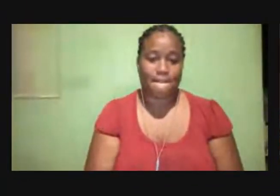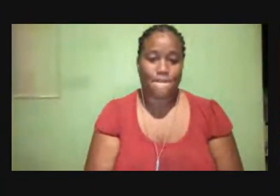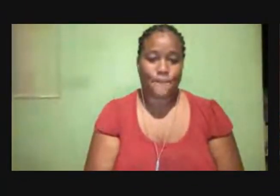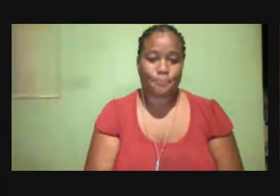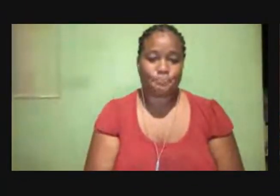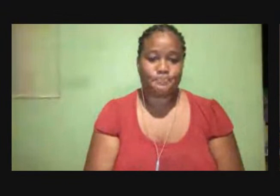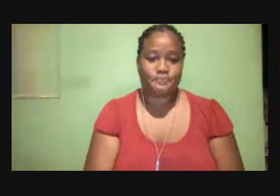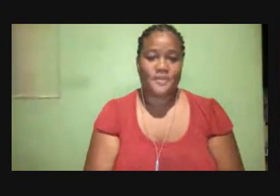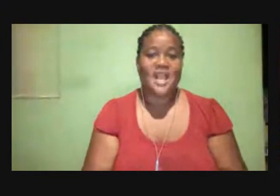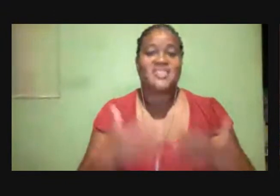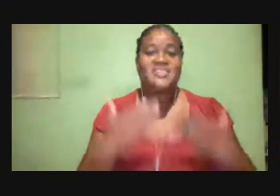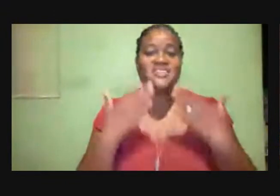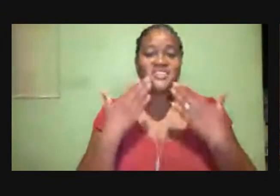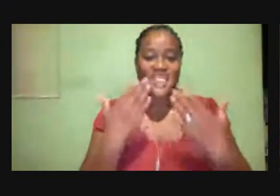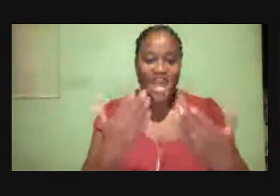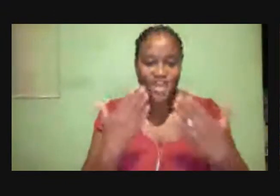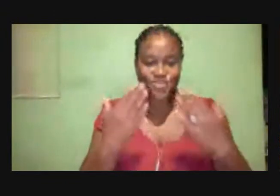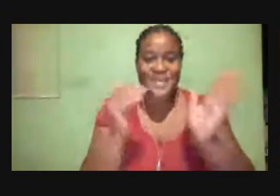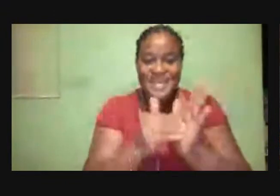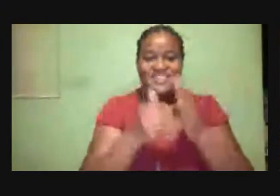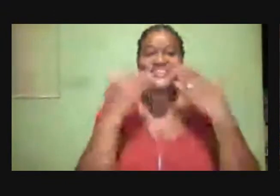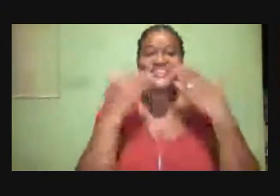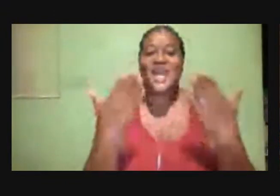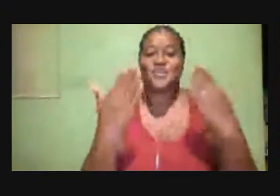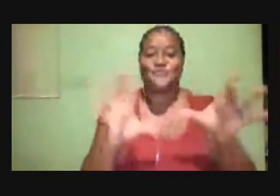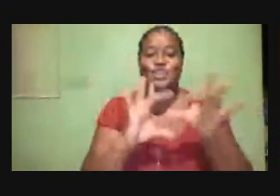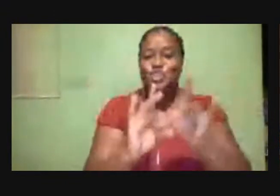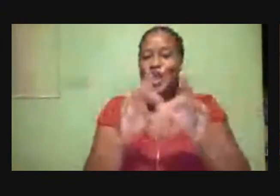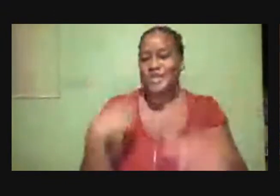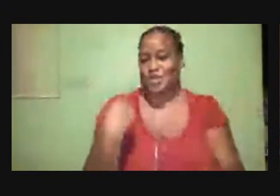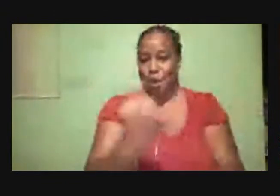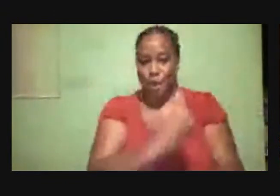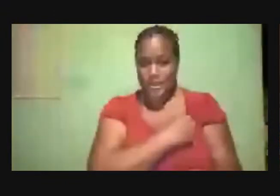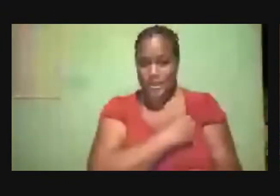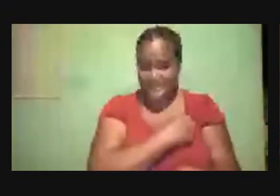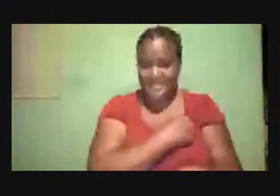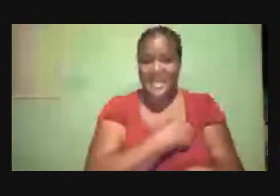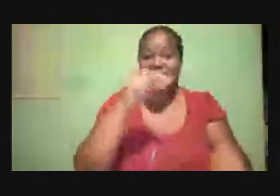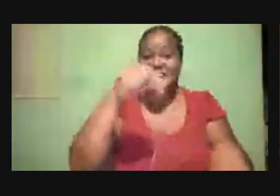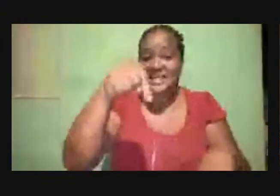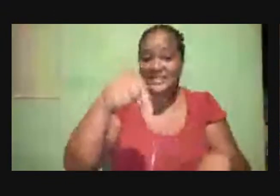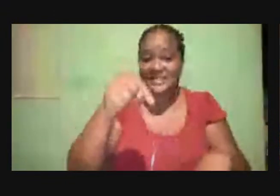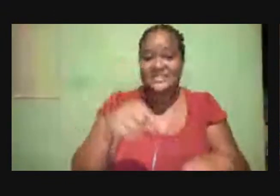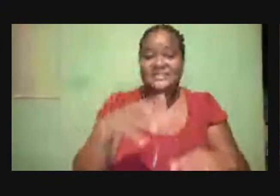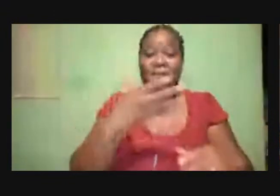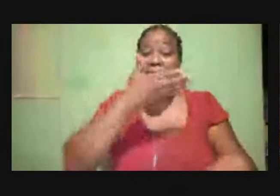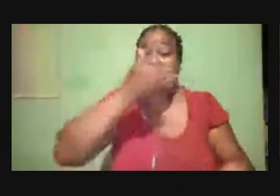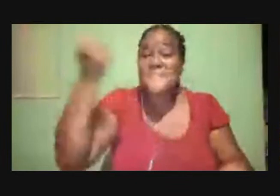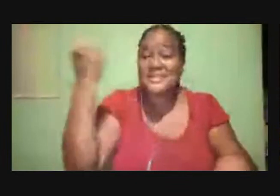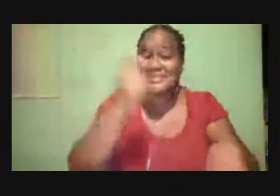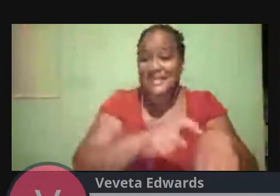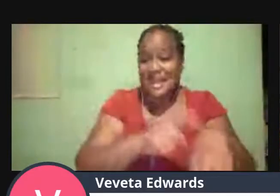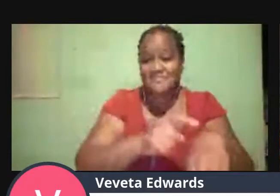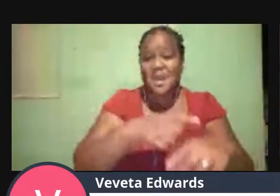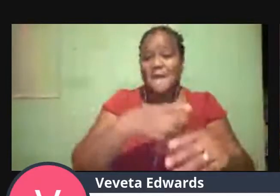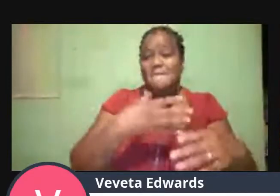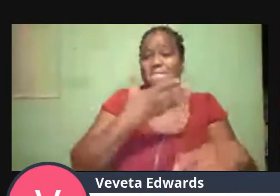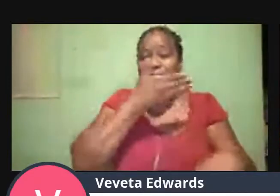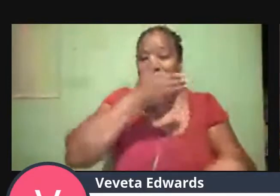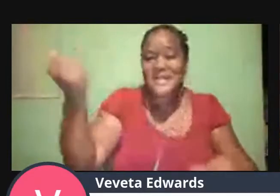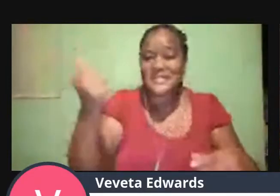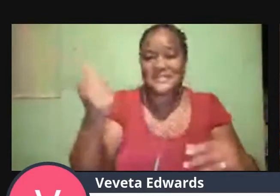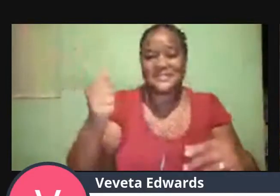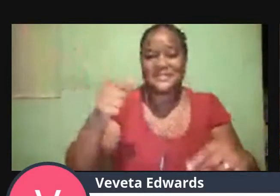Thank you again. Thank you. Thank you for joining us. This is the best time. The best part of the service.